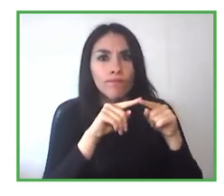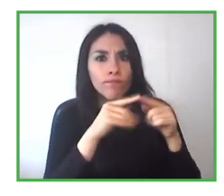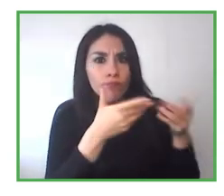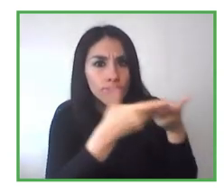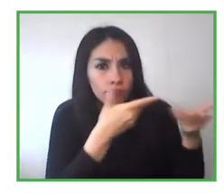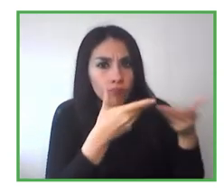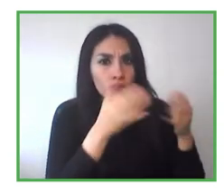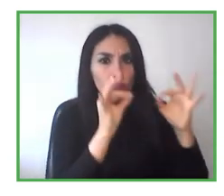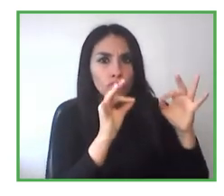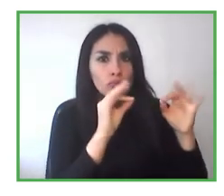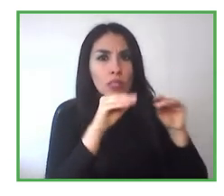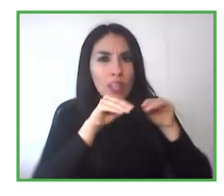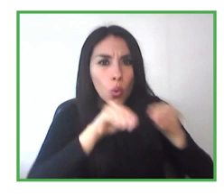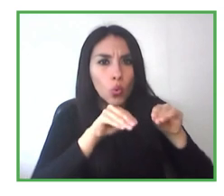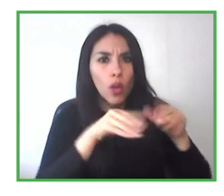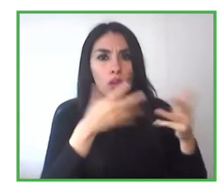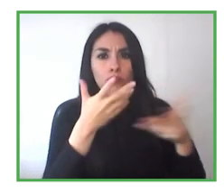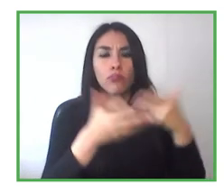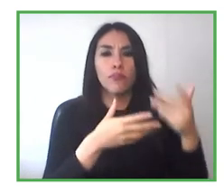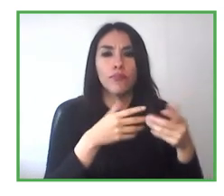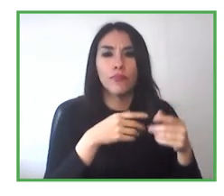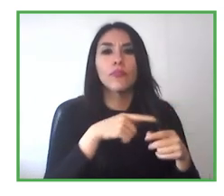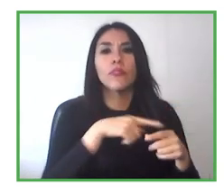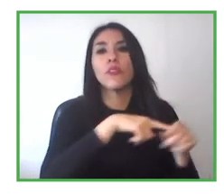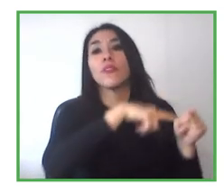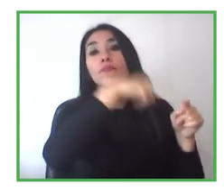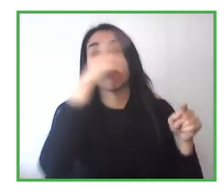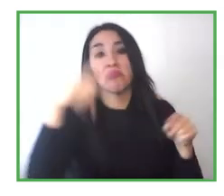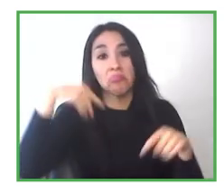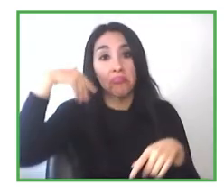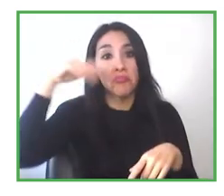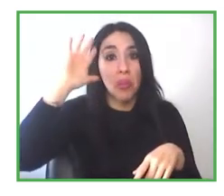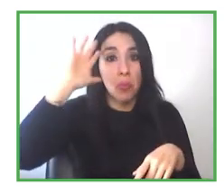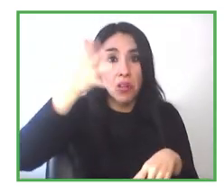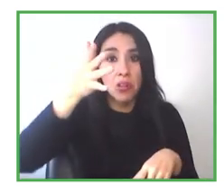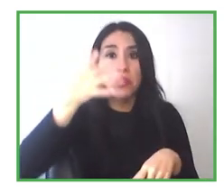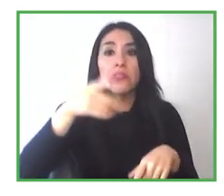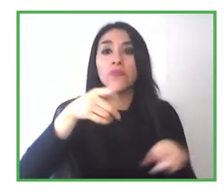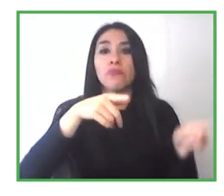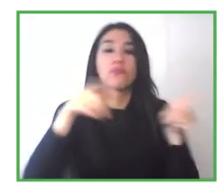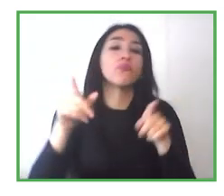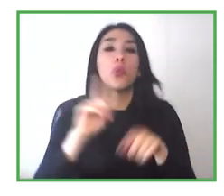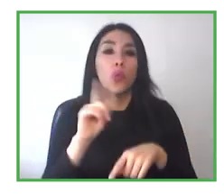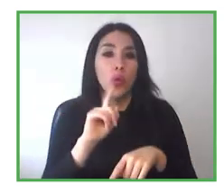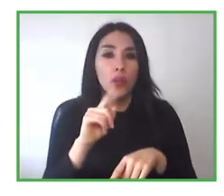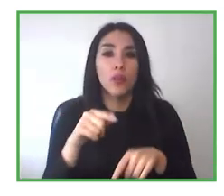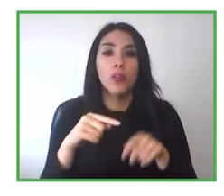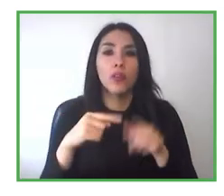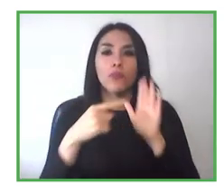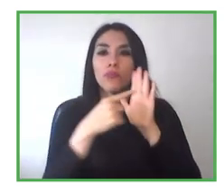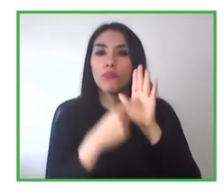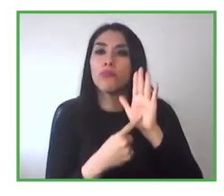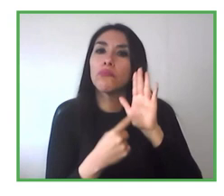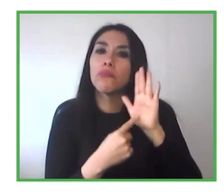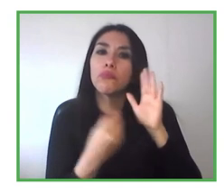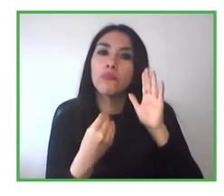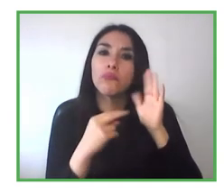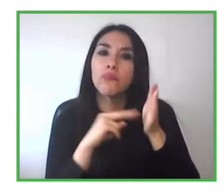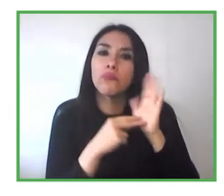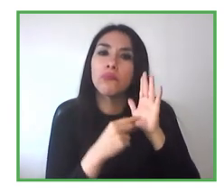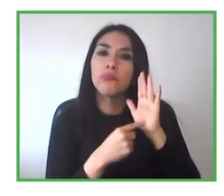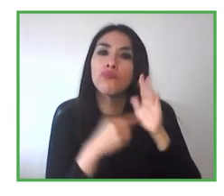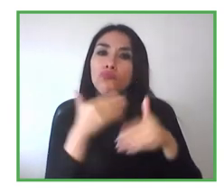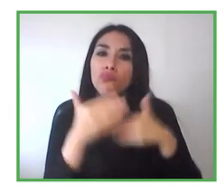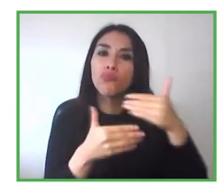these malpractices, because the law is there for a reason. And even though maybe for many organisations,